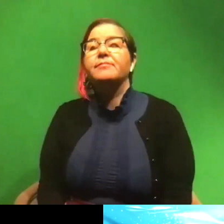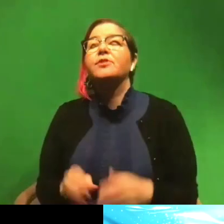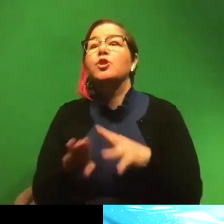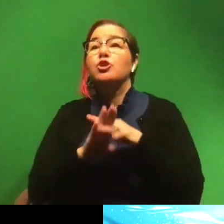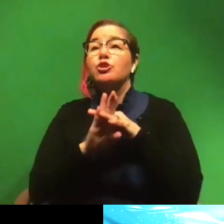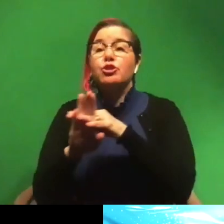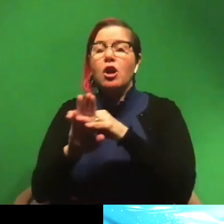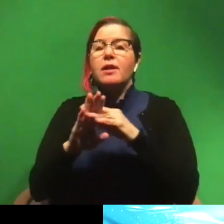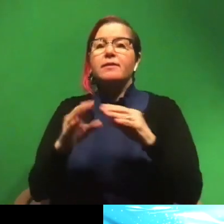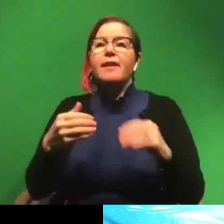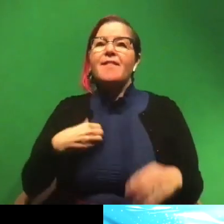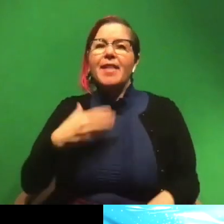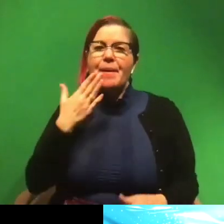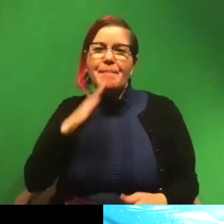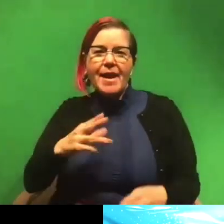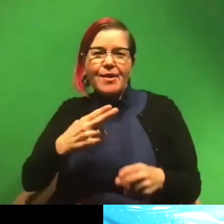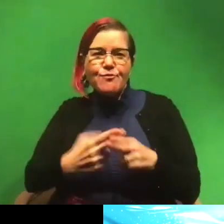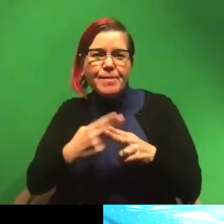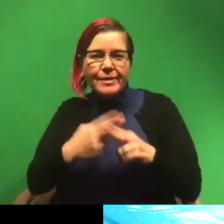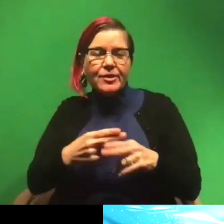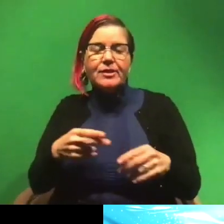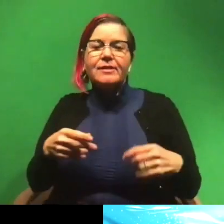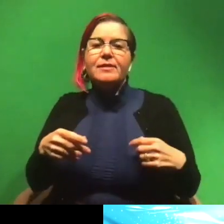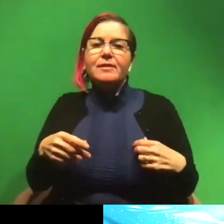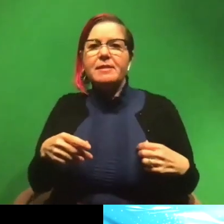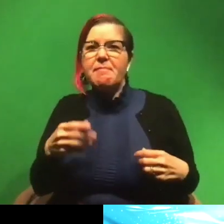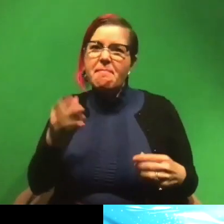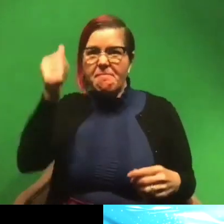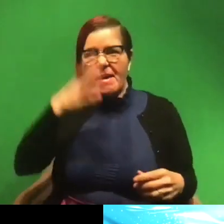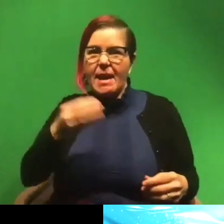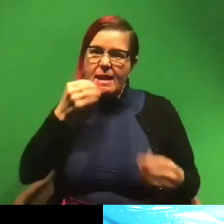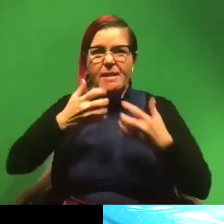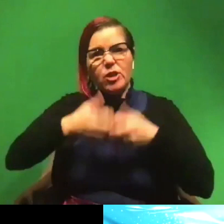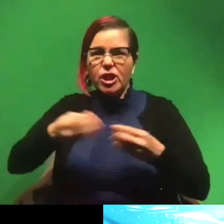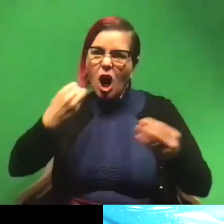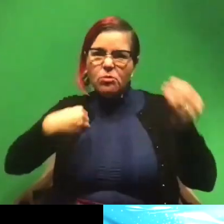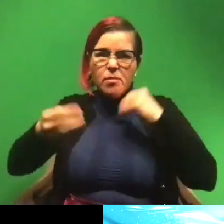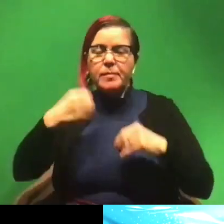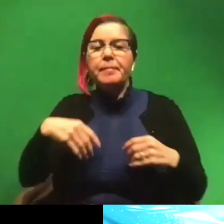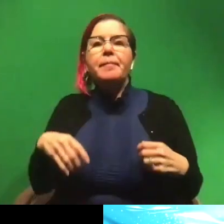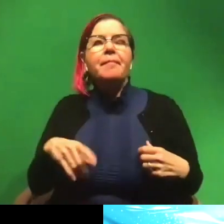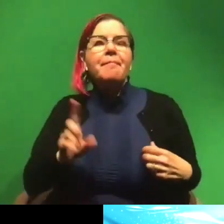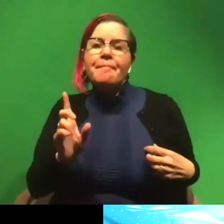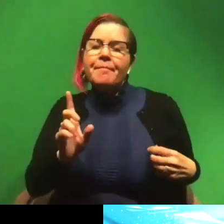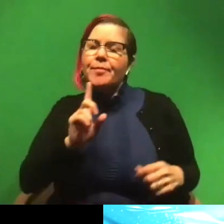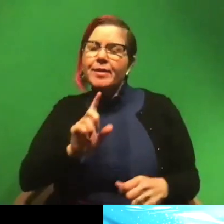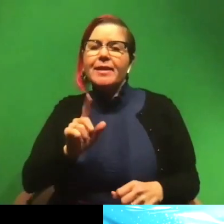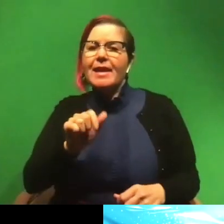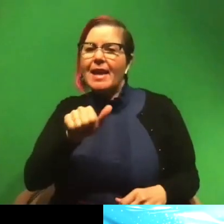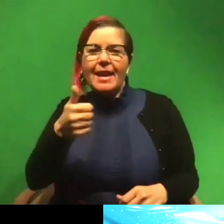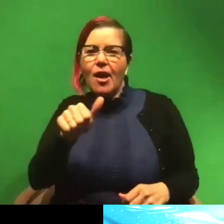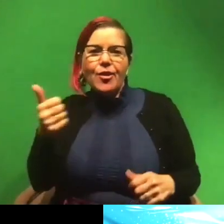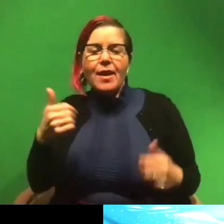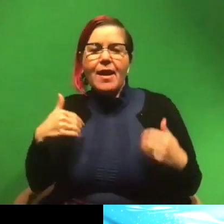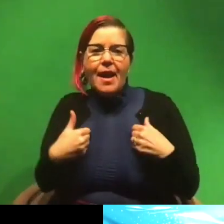I, they have this bad reputation of being like these man eating machines. Uh, but they're really just like any other animal. They're just out